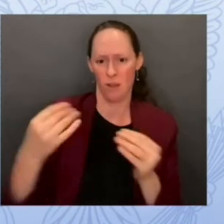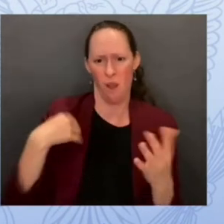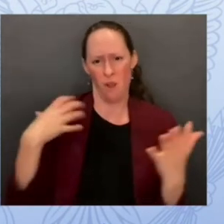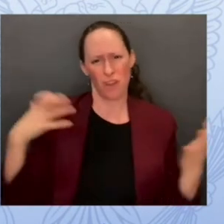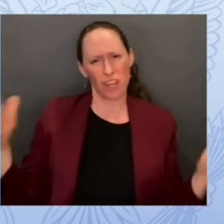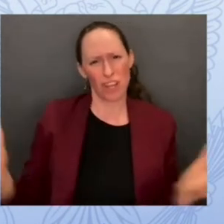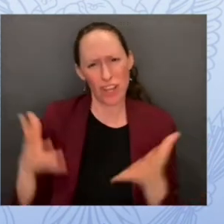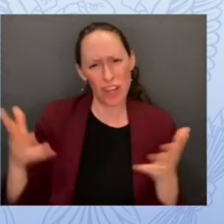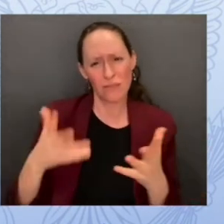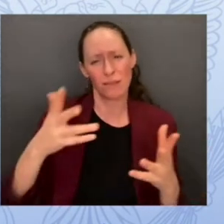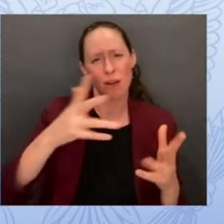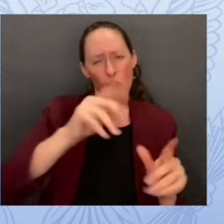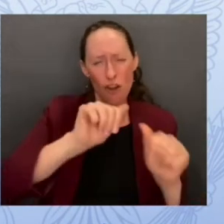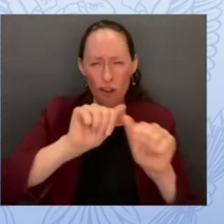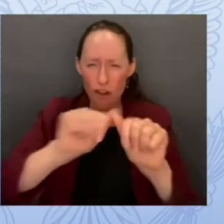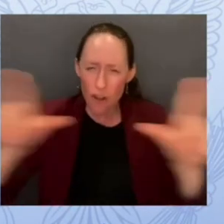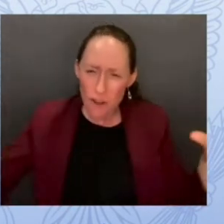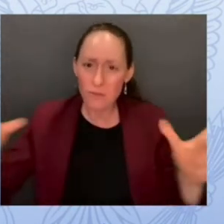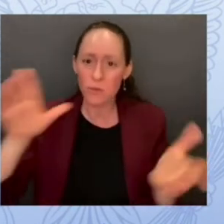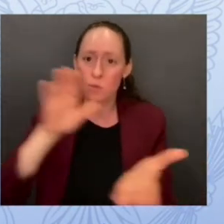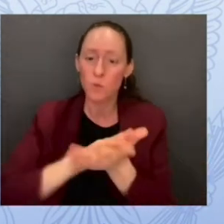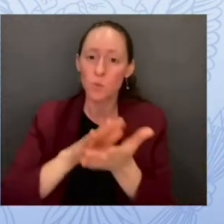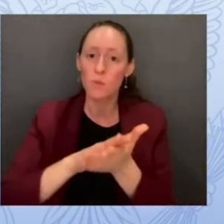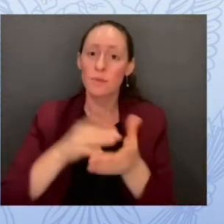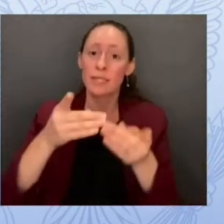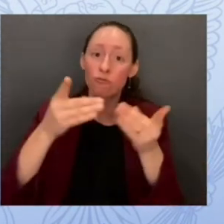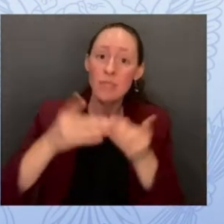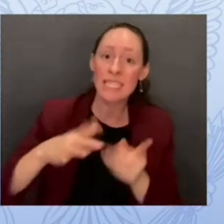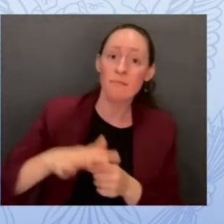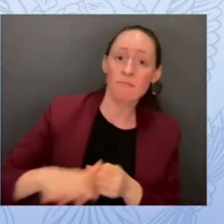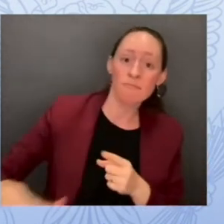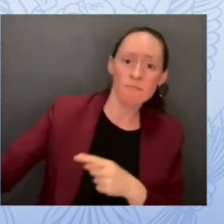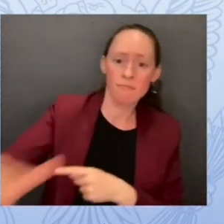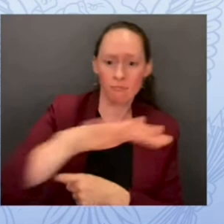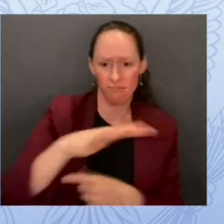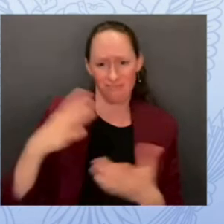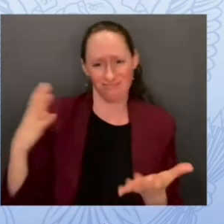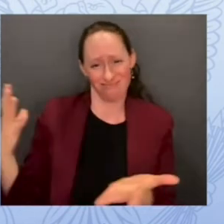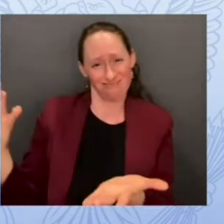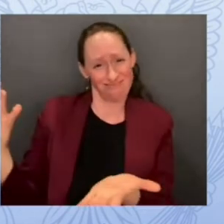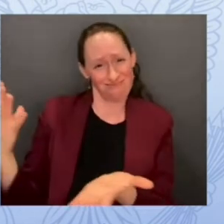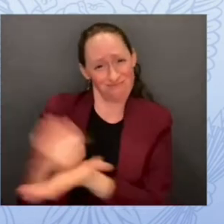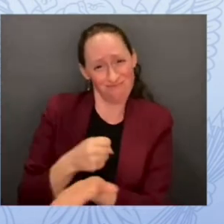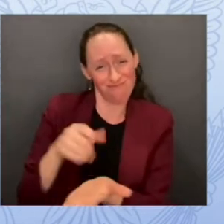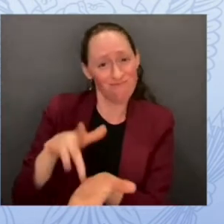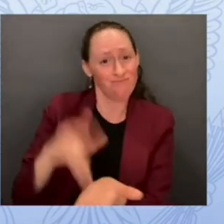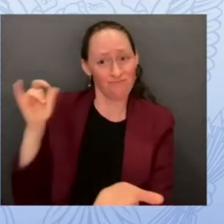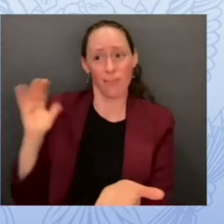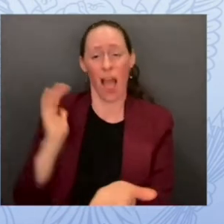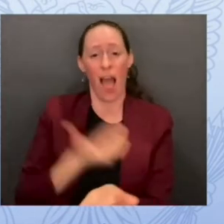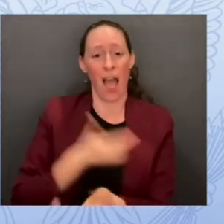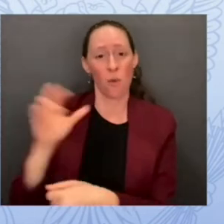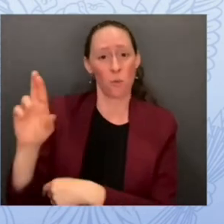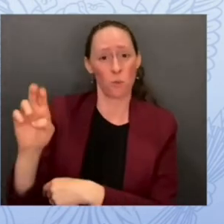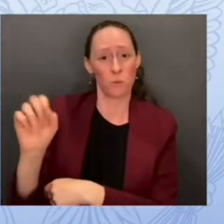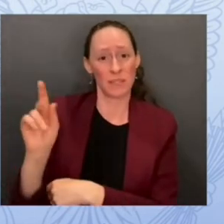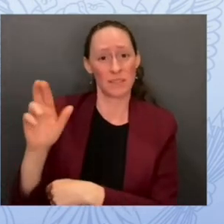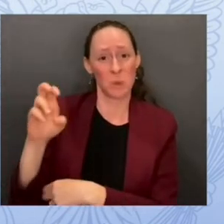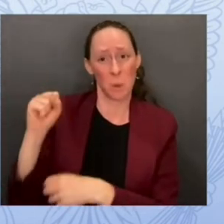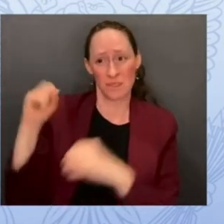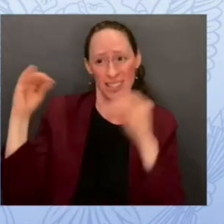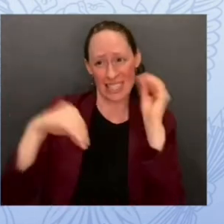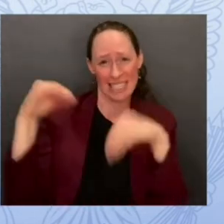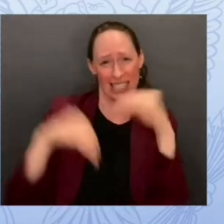to take advantage of these resources and to do so with urgency. Do not underestimate the